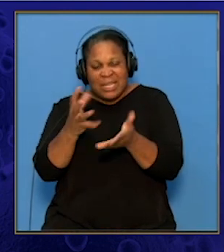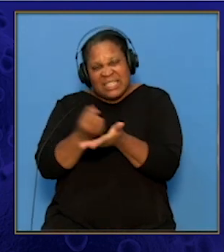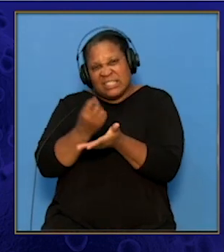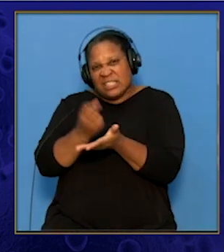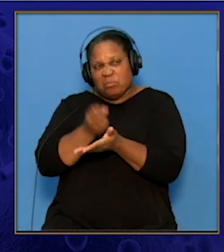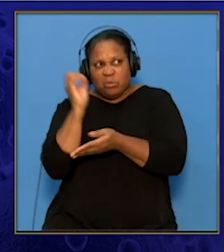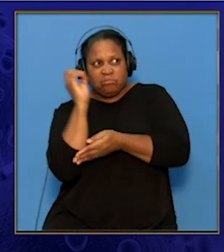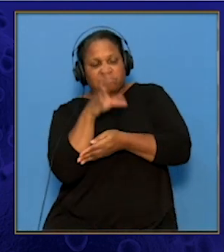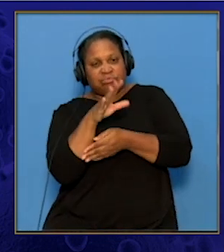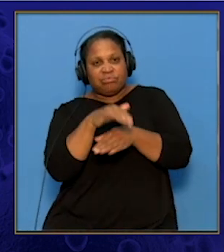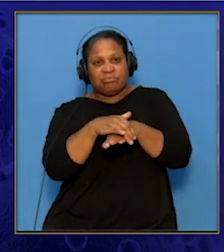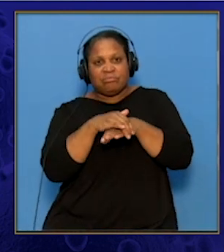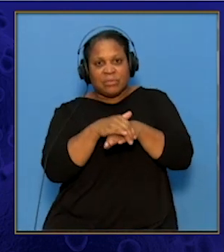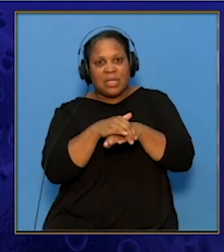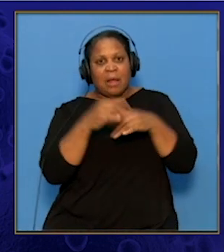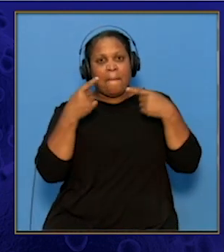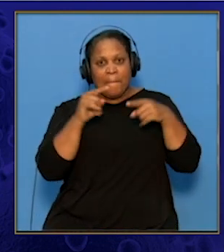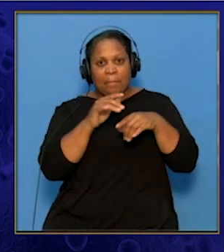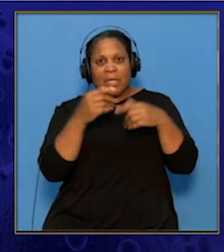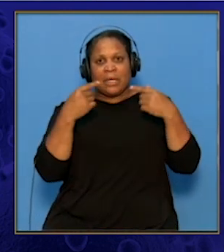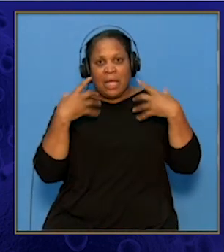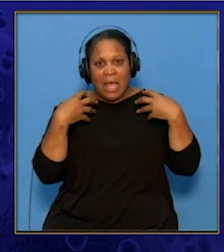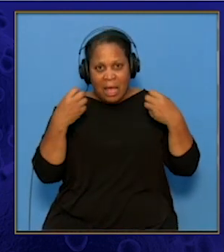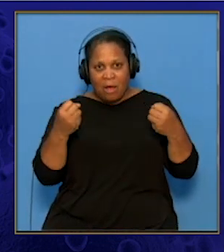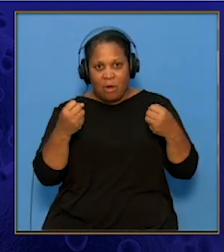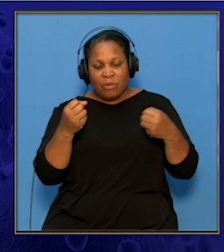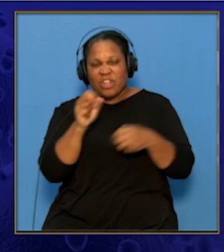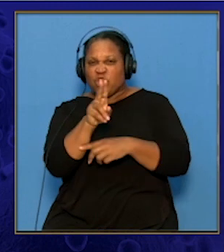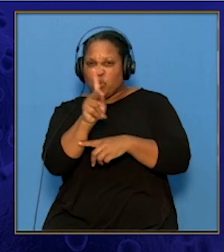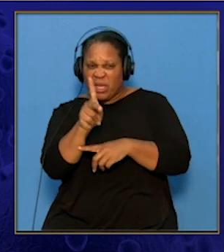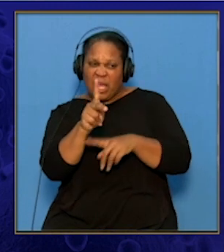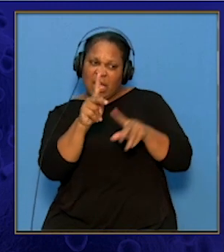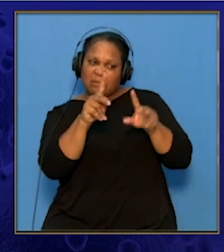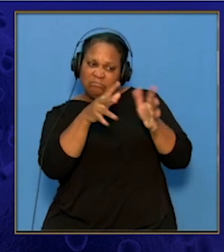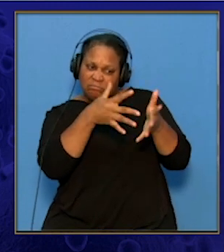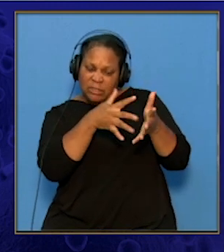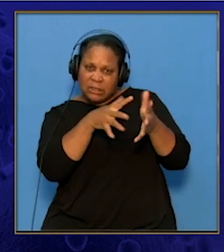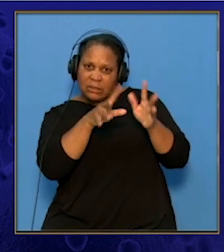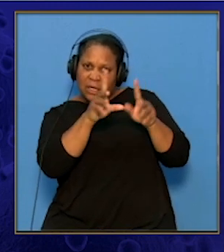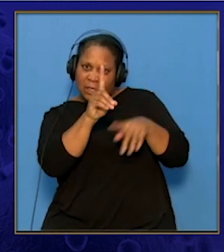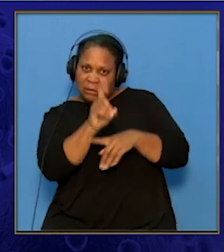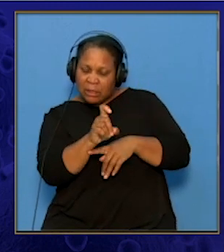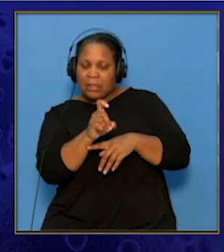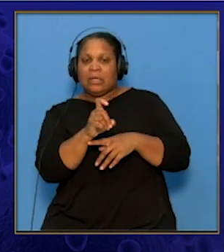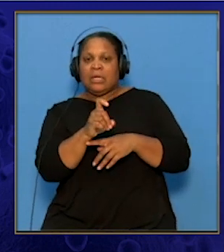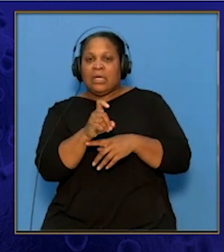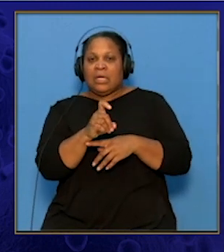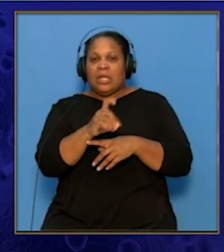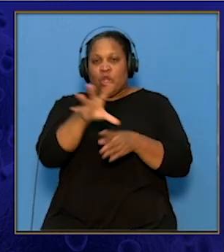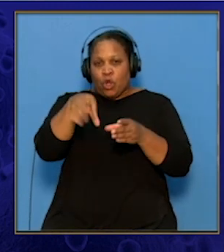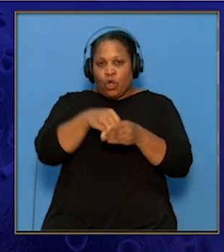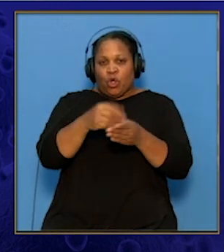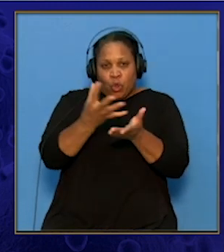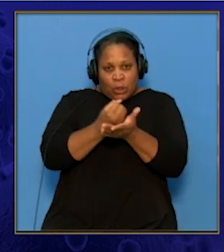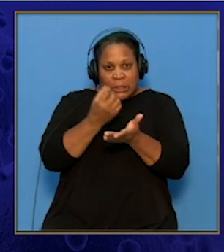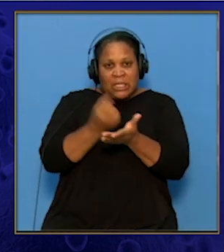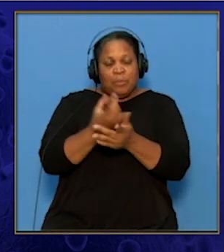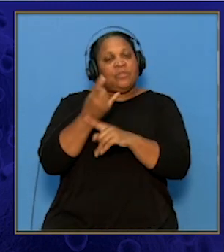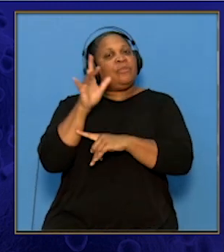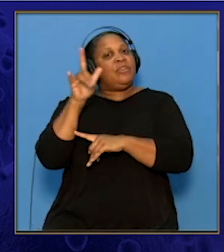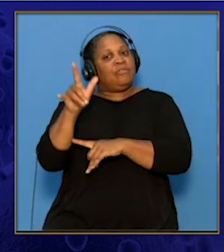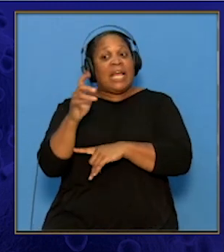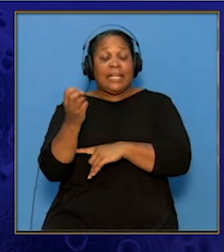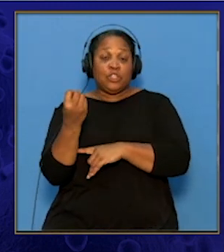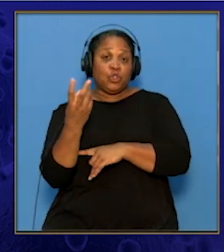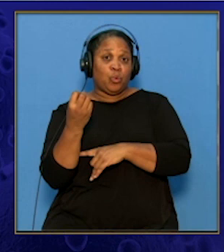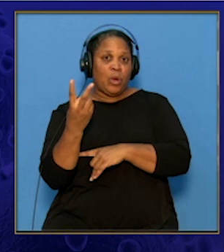England for viral sequencing in the UK. This includes samples from the flight, along with 12 other samples